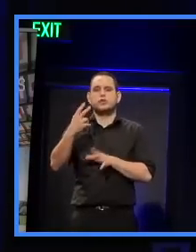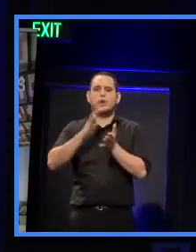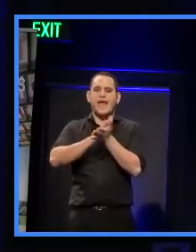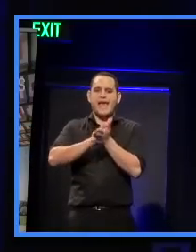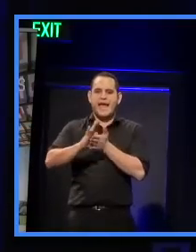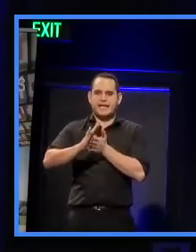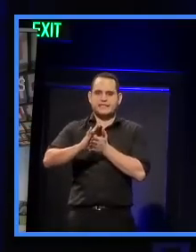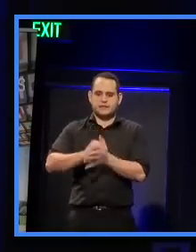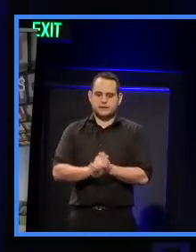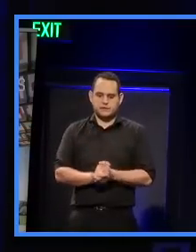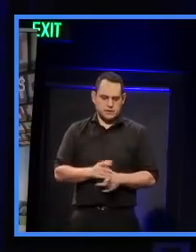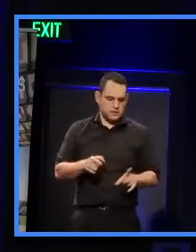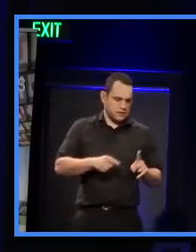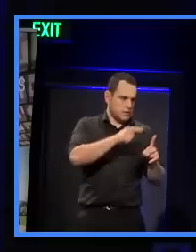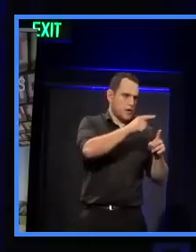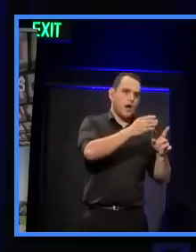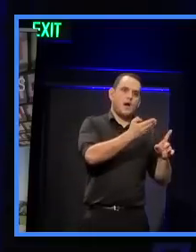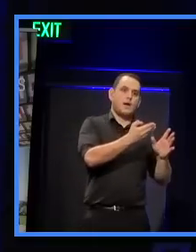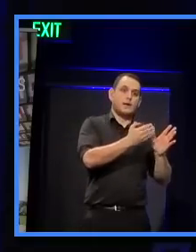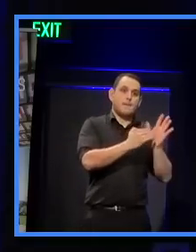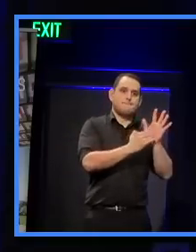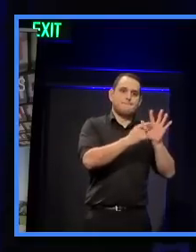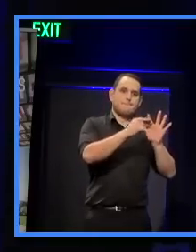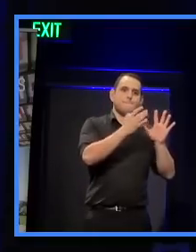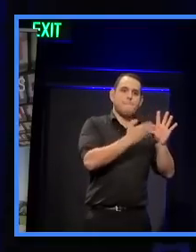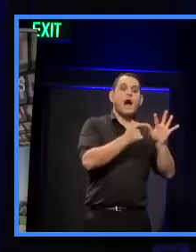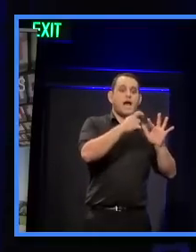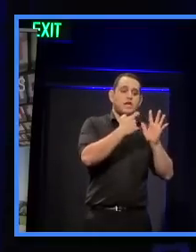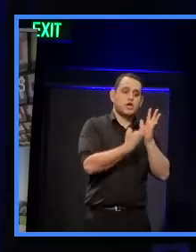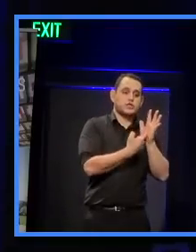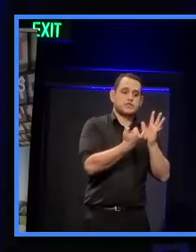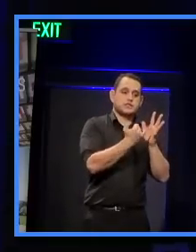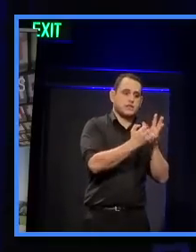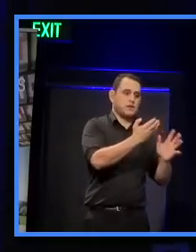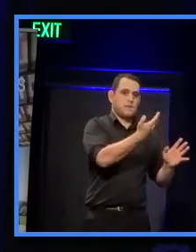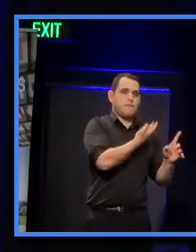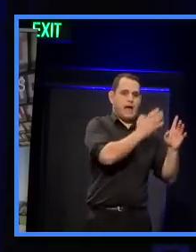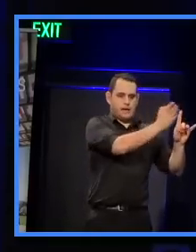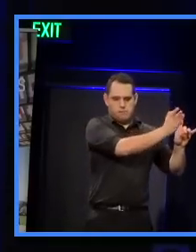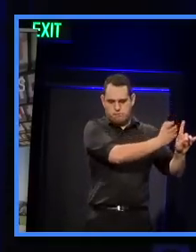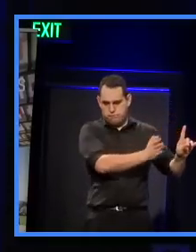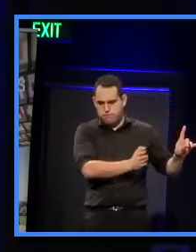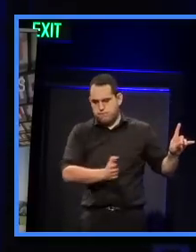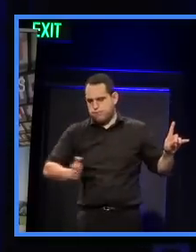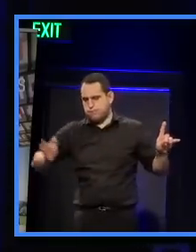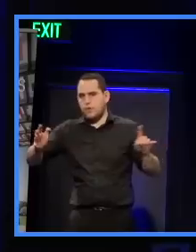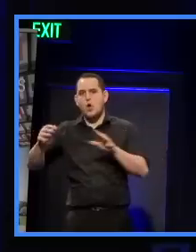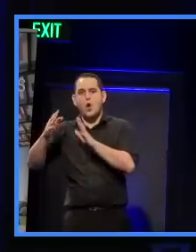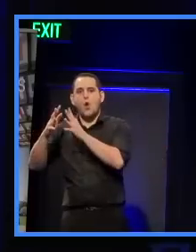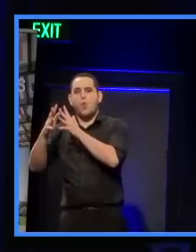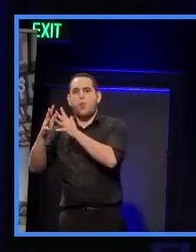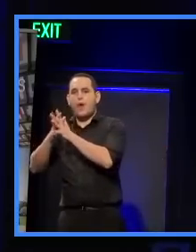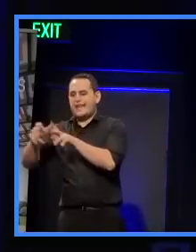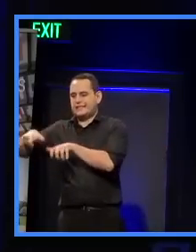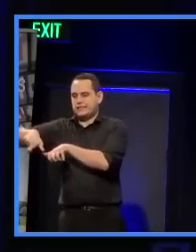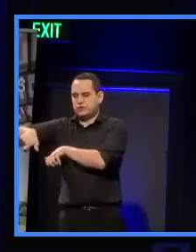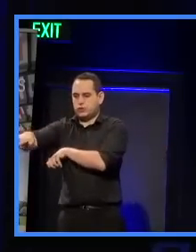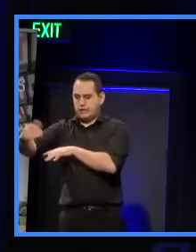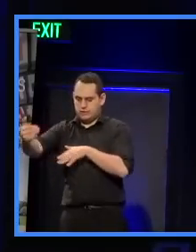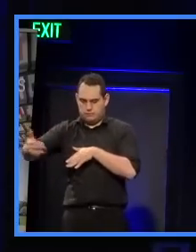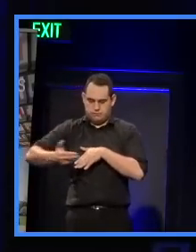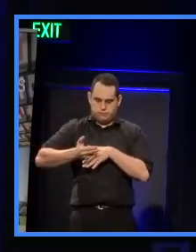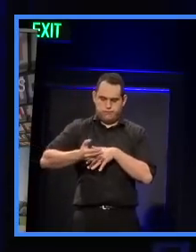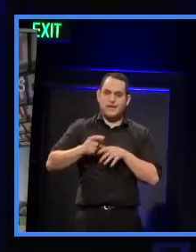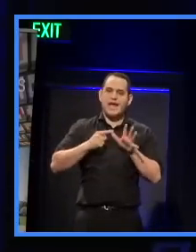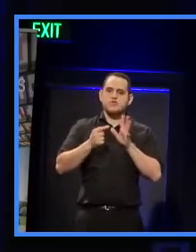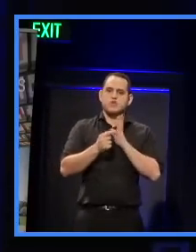from the top of Myers Park along the Hobson Street ridge line, mid-block between Wellesley and Victoria streets, and includes much of